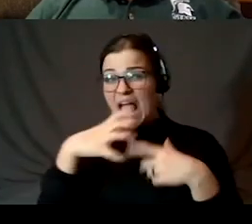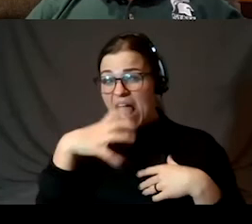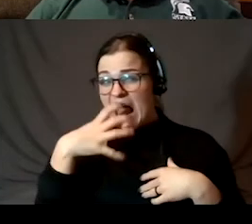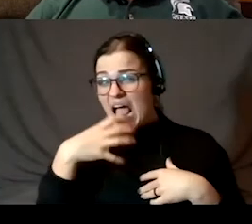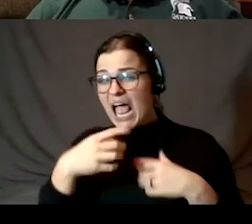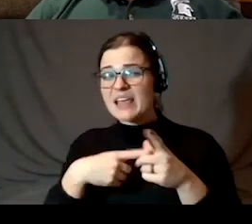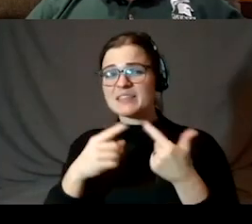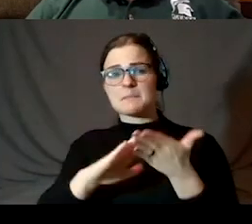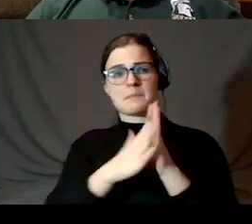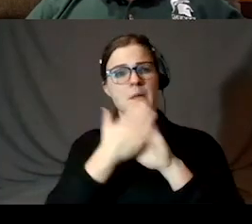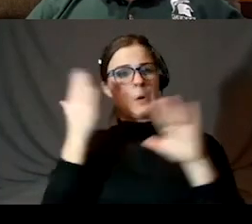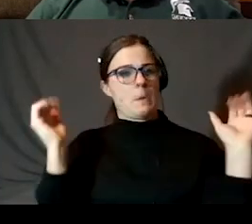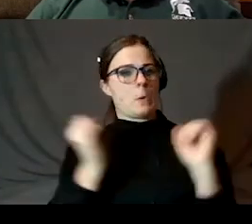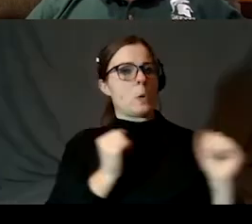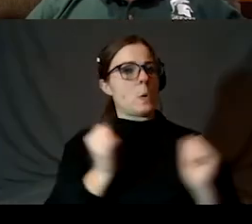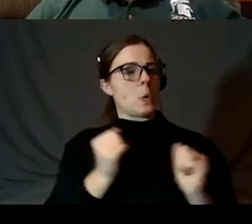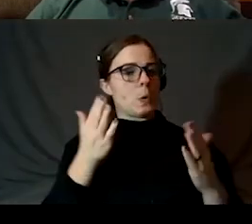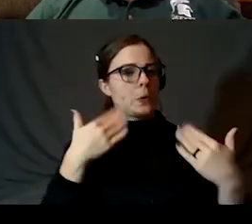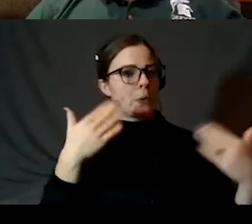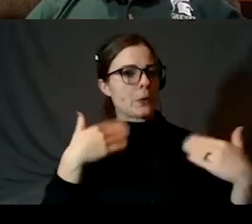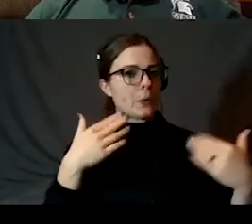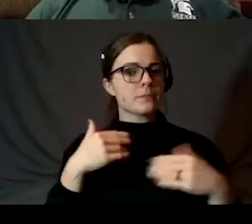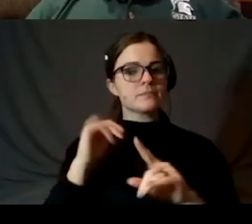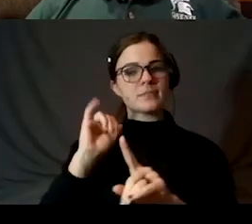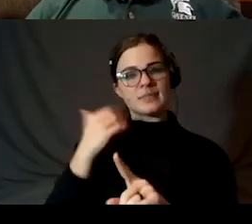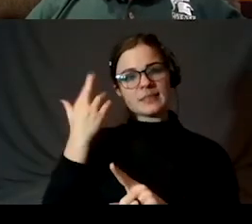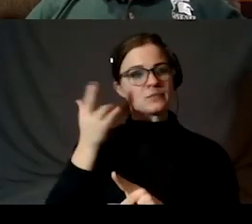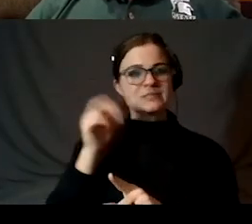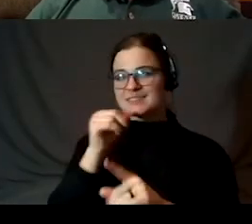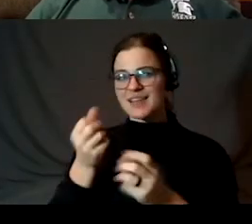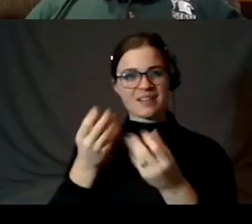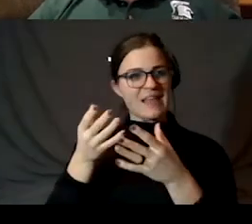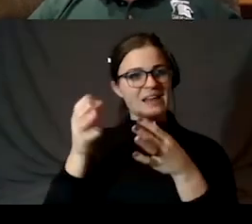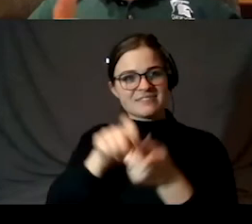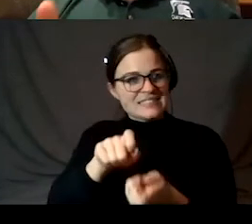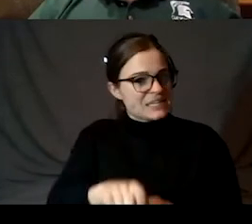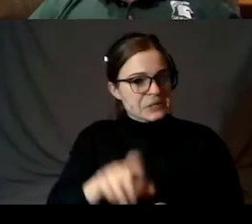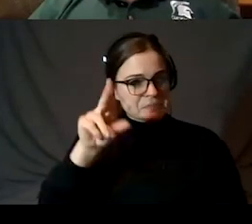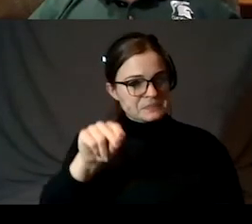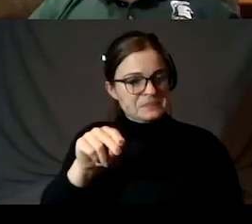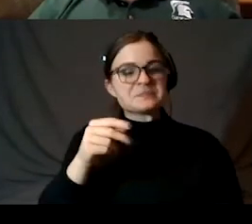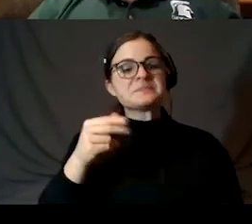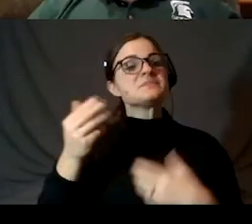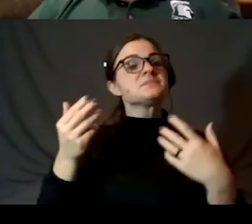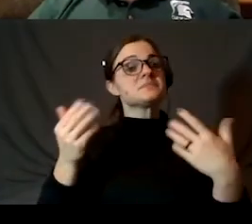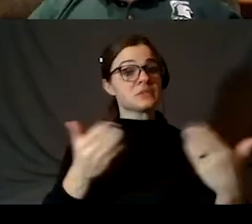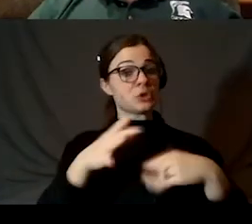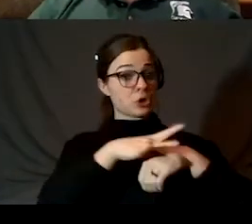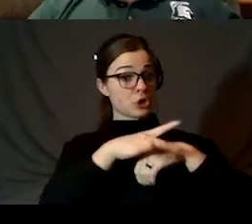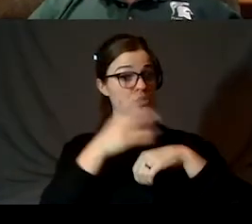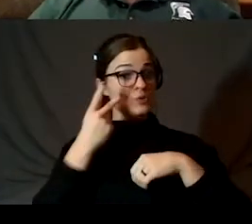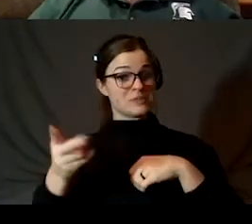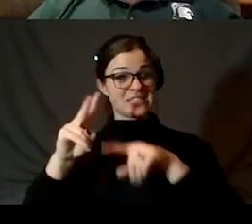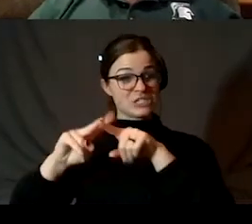a lot of these craters fell, which is why they don't have as many features. And why they have, just like on Earth, if you've ever seen a piece of